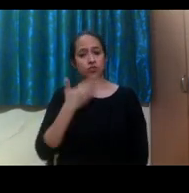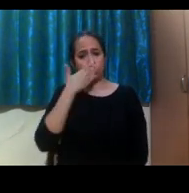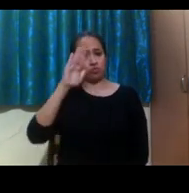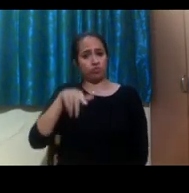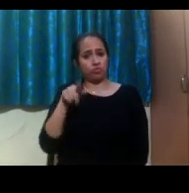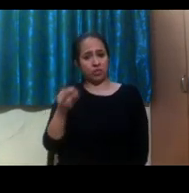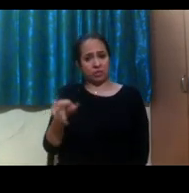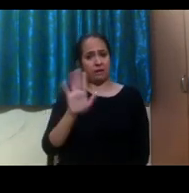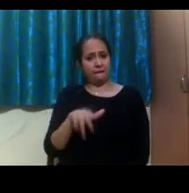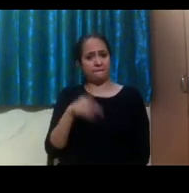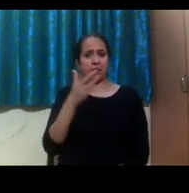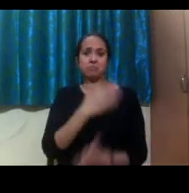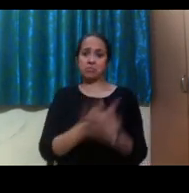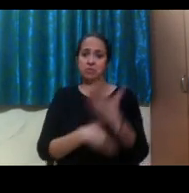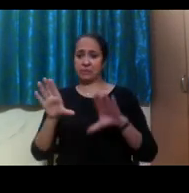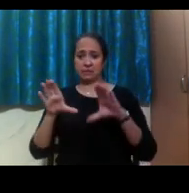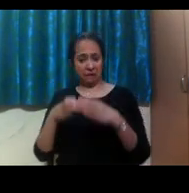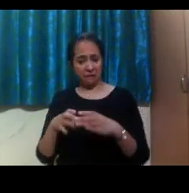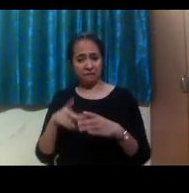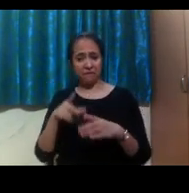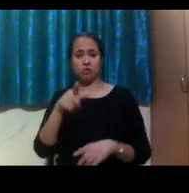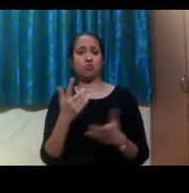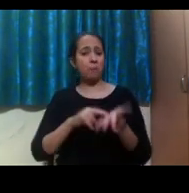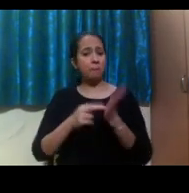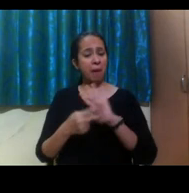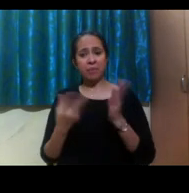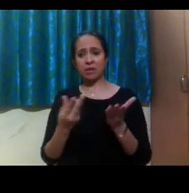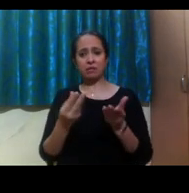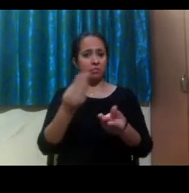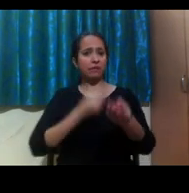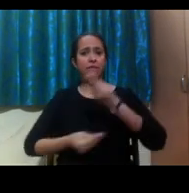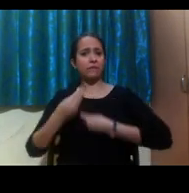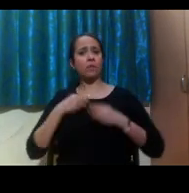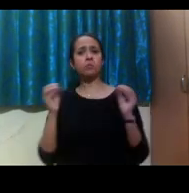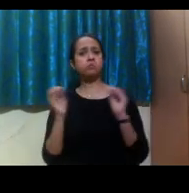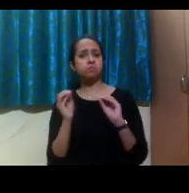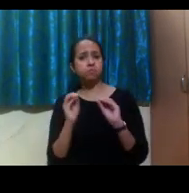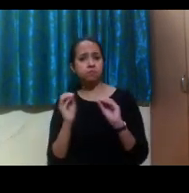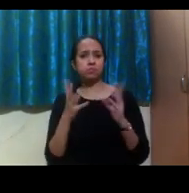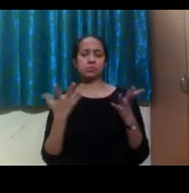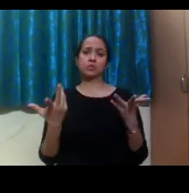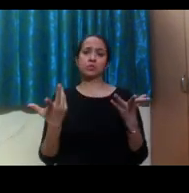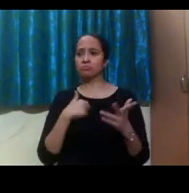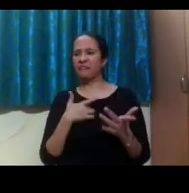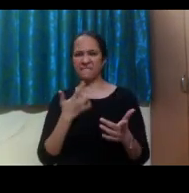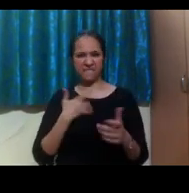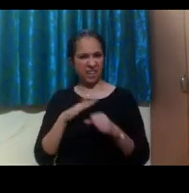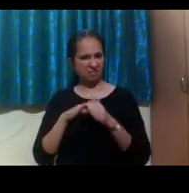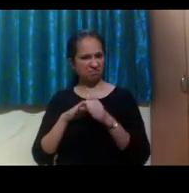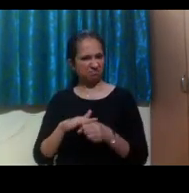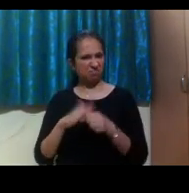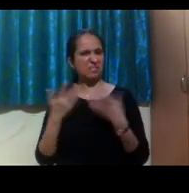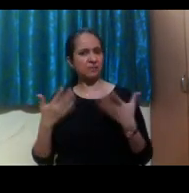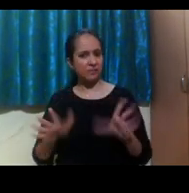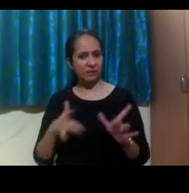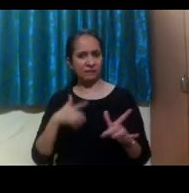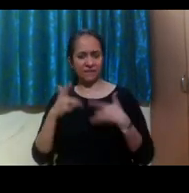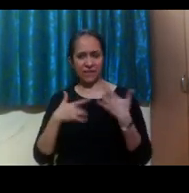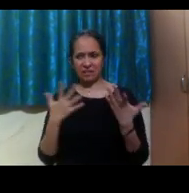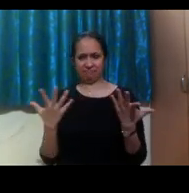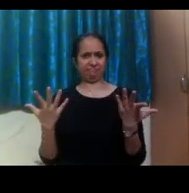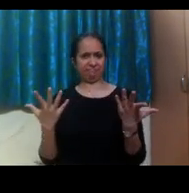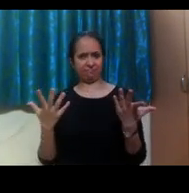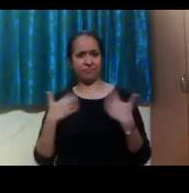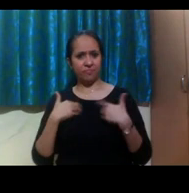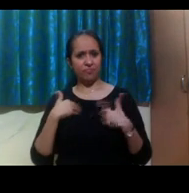on campus, if you feel like you're not receiving your accommodations, or if you feel like you're you're being discriminated against, whether that's your disability, your race, ethnicity,